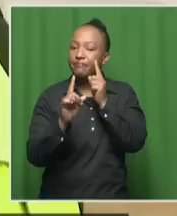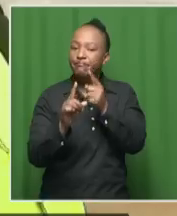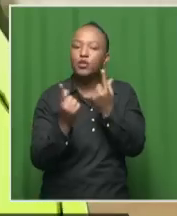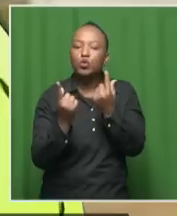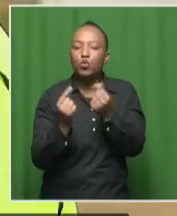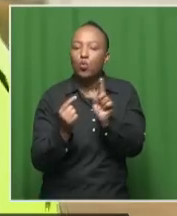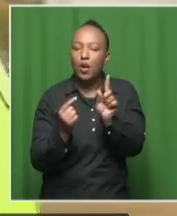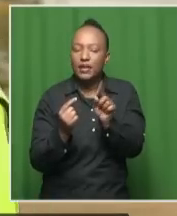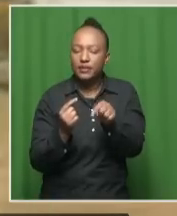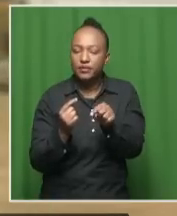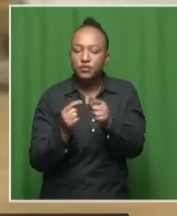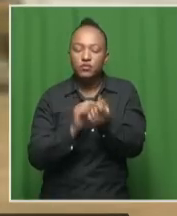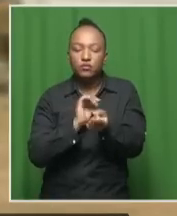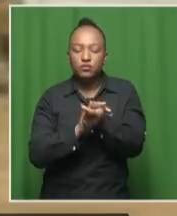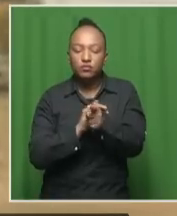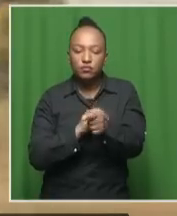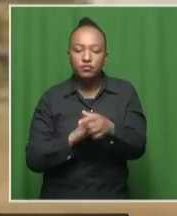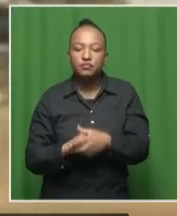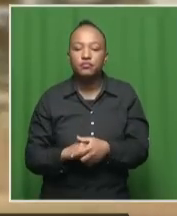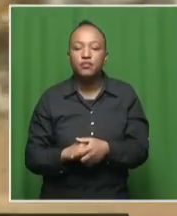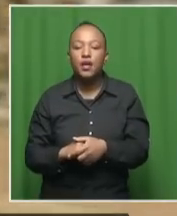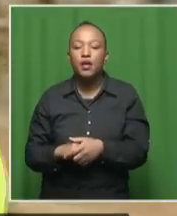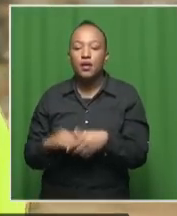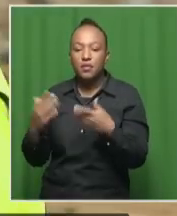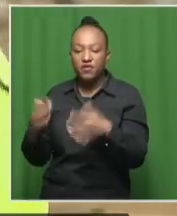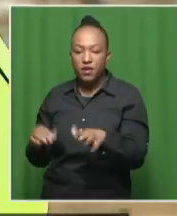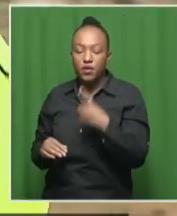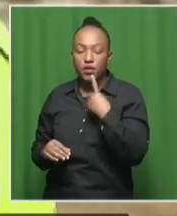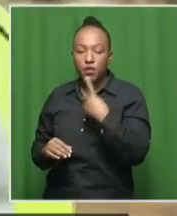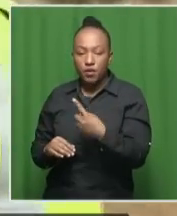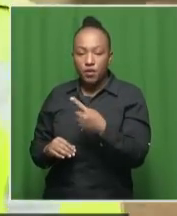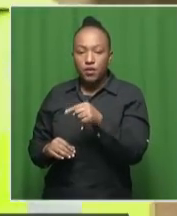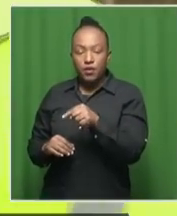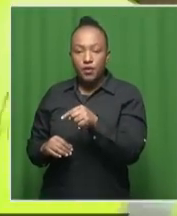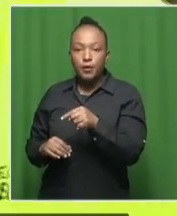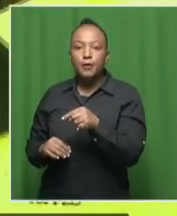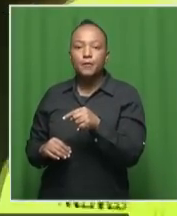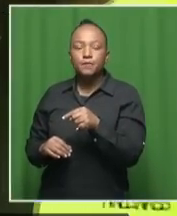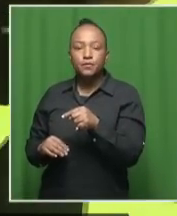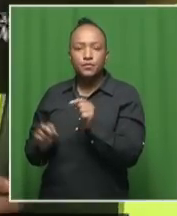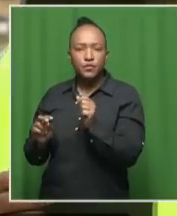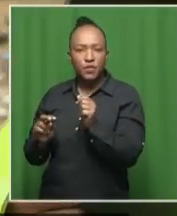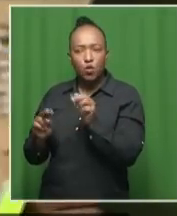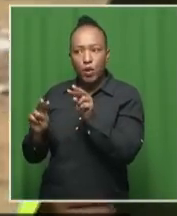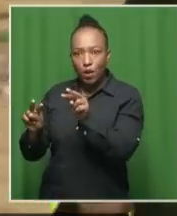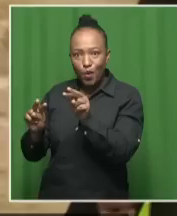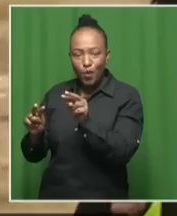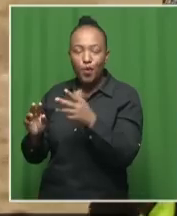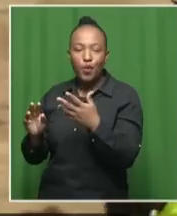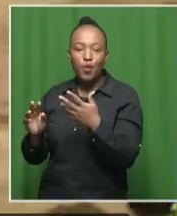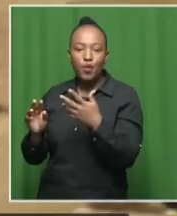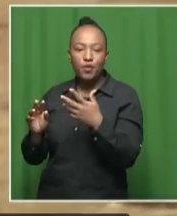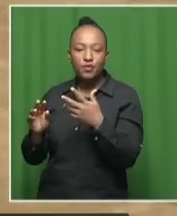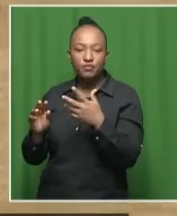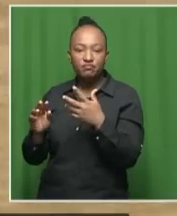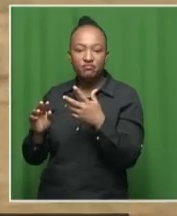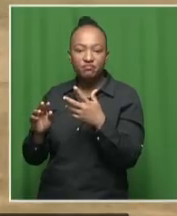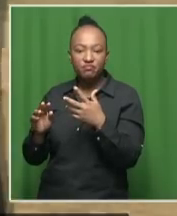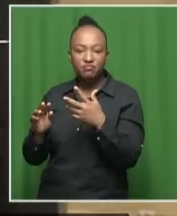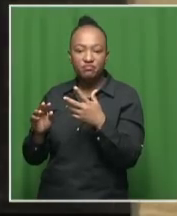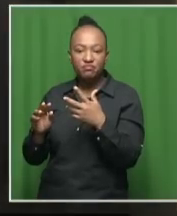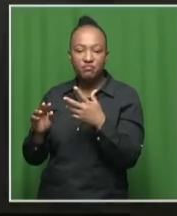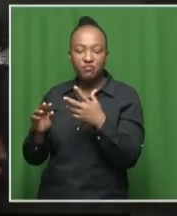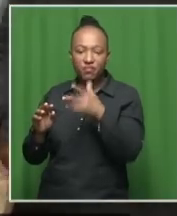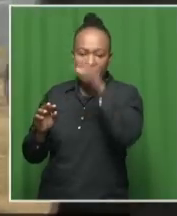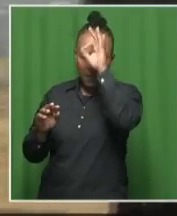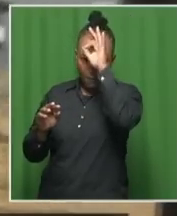about what's happening here. So, as I say, we can see, you know, just looking around the lookouts pointing at the